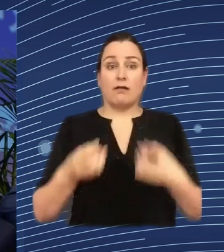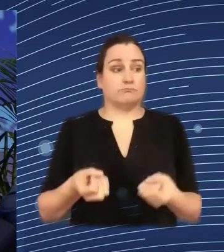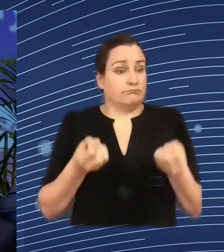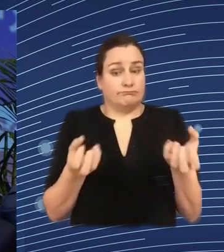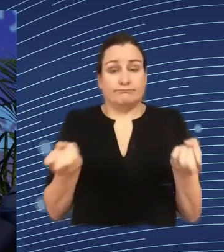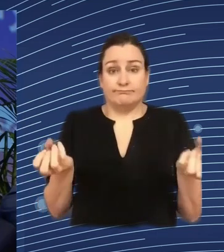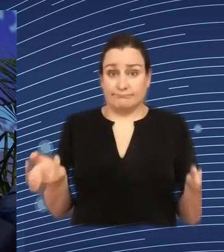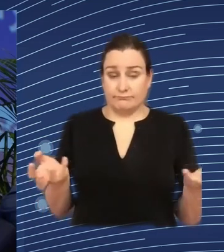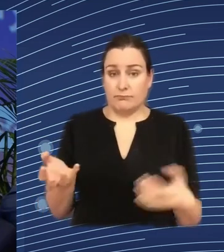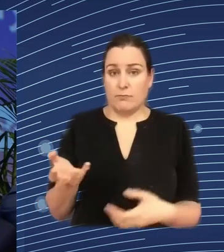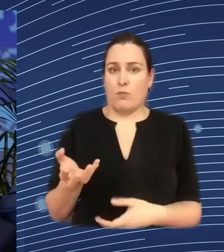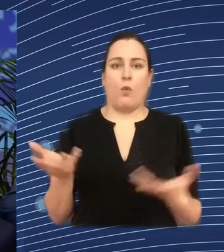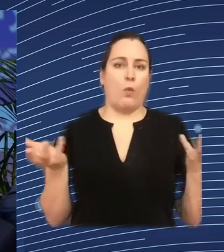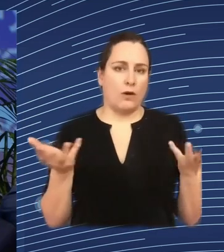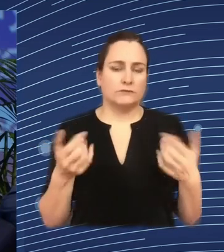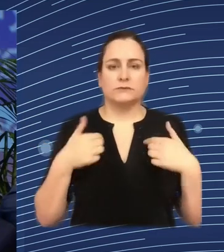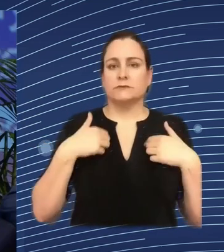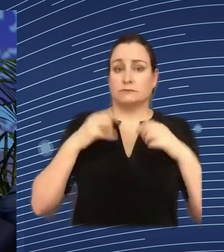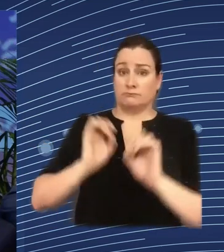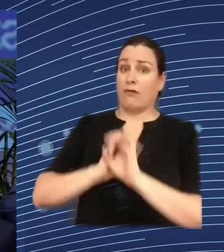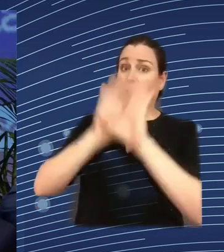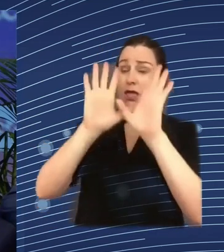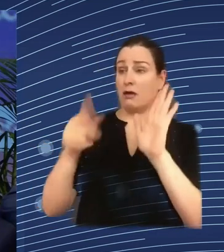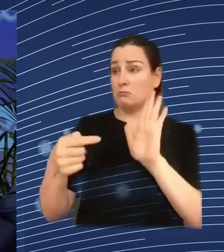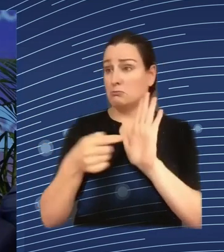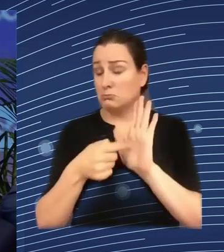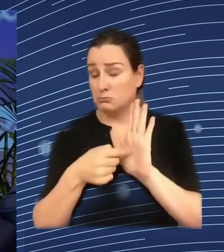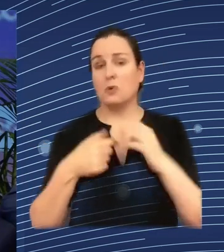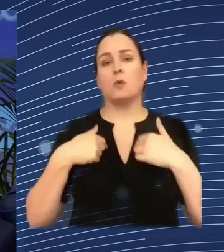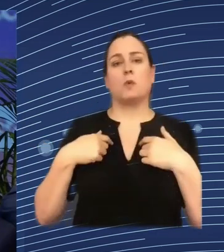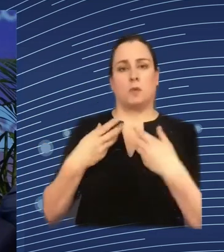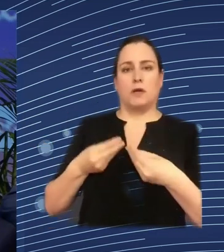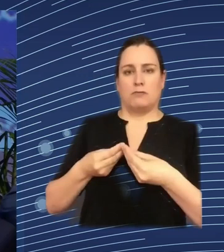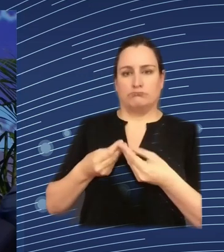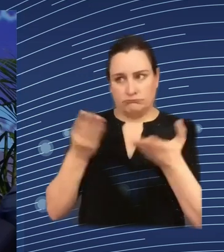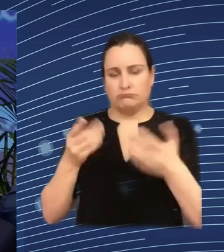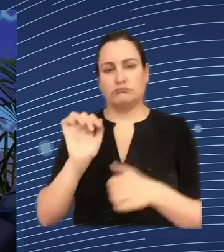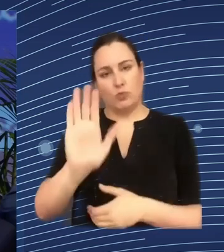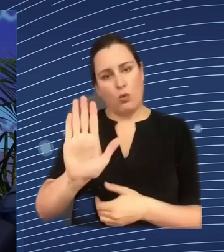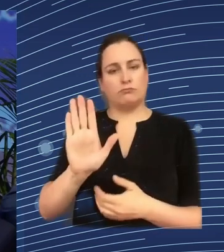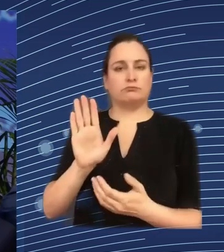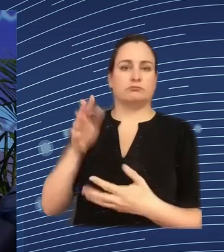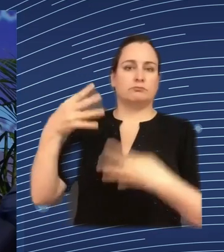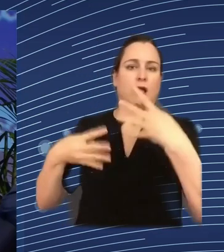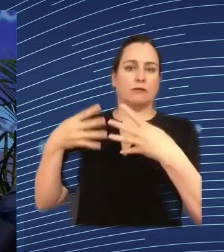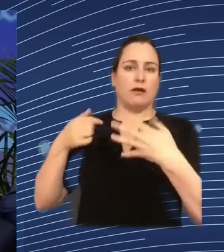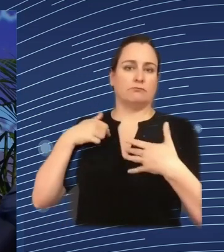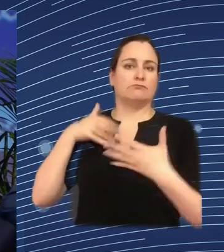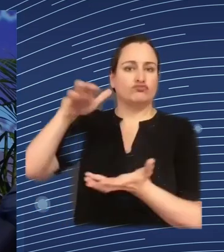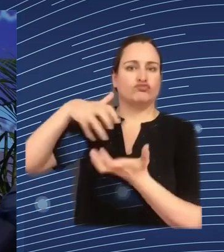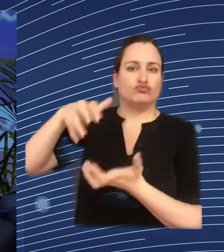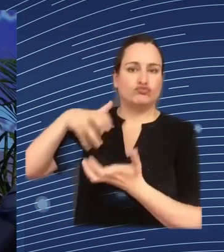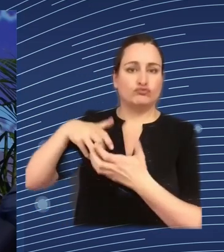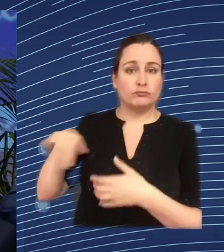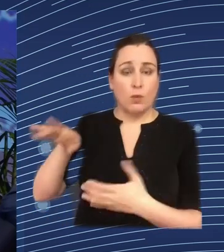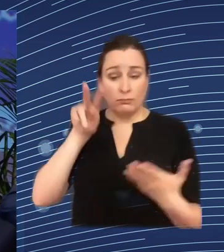what the movement is what the what the pay is in New York in fact and workers and trade unions